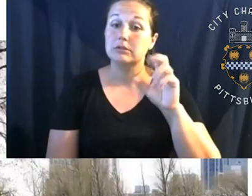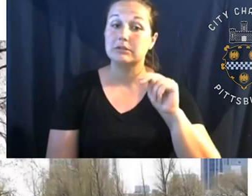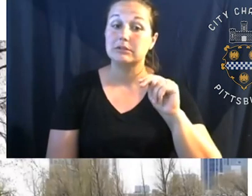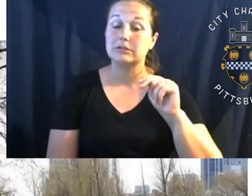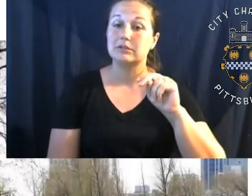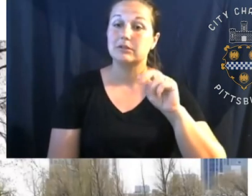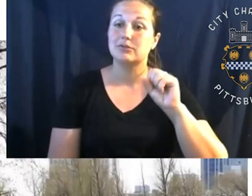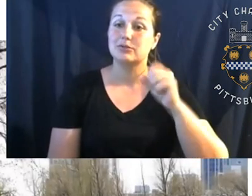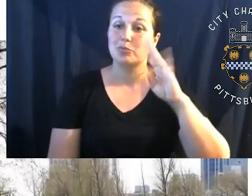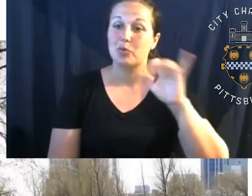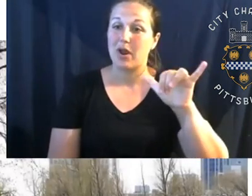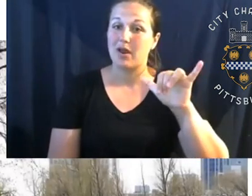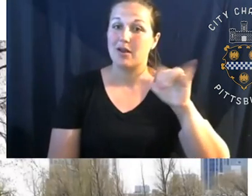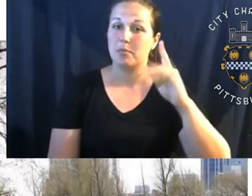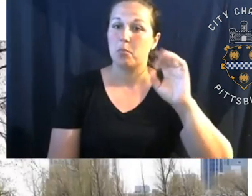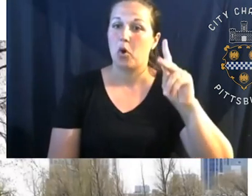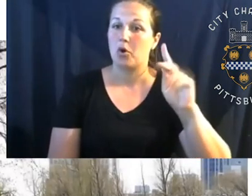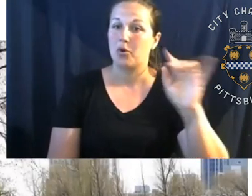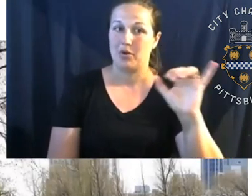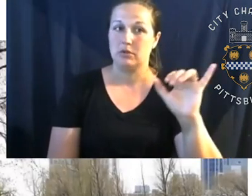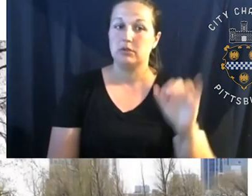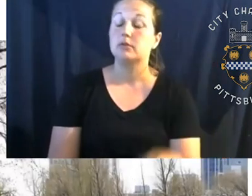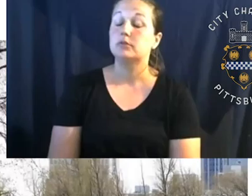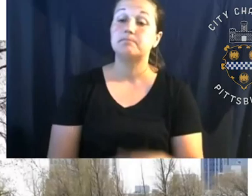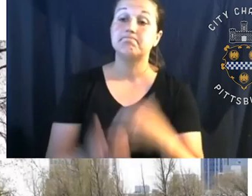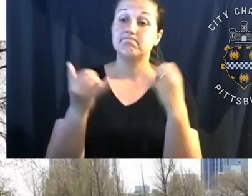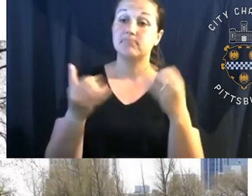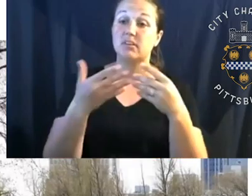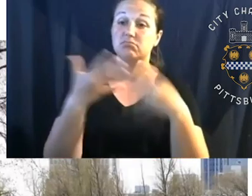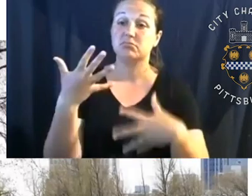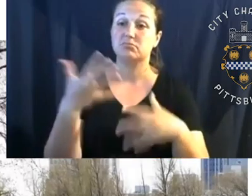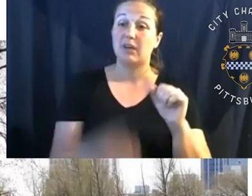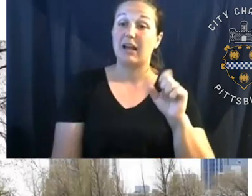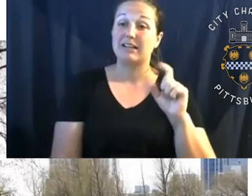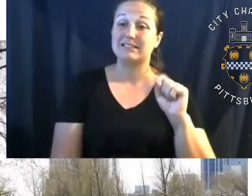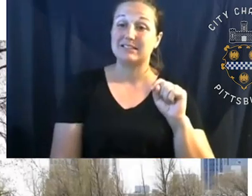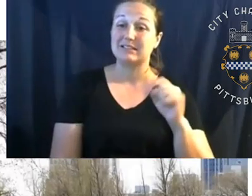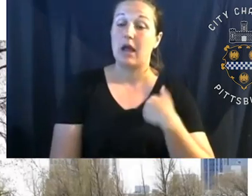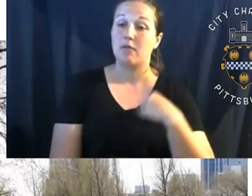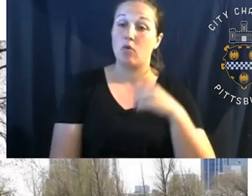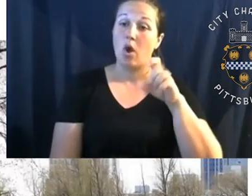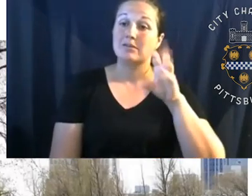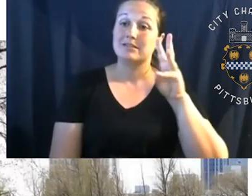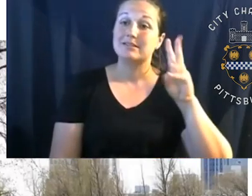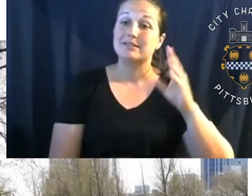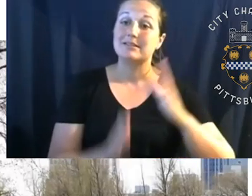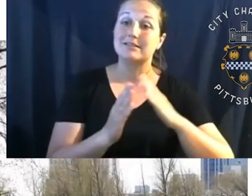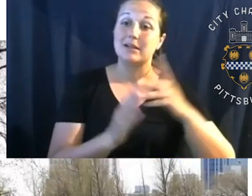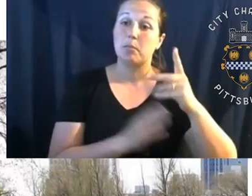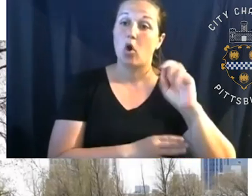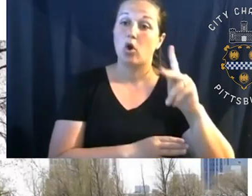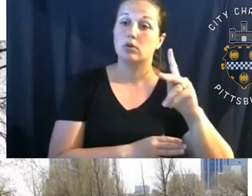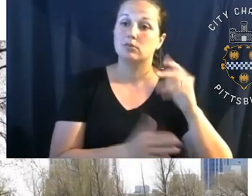Um, now I want talk a little bit about our assets. So, you know, there are 166 city parks, approximately 3